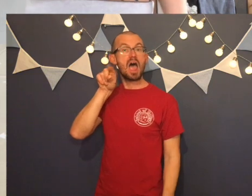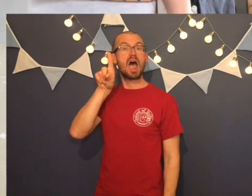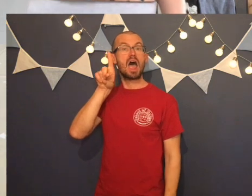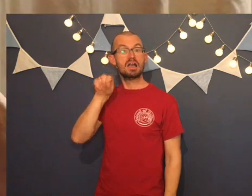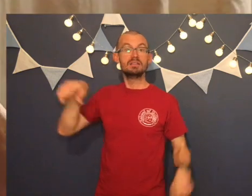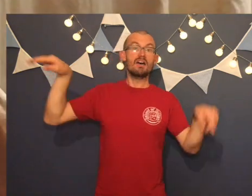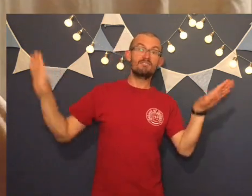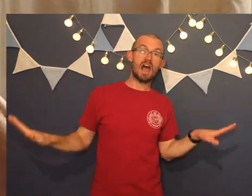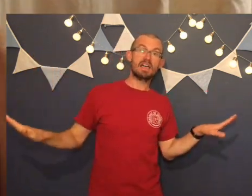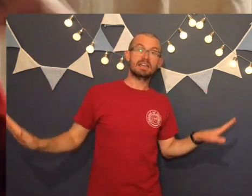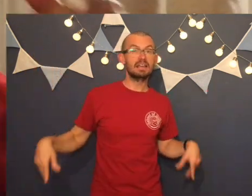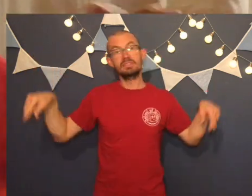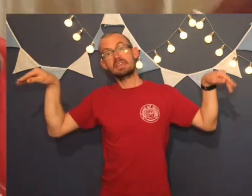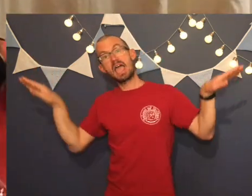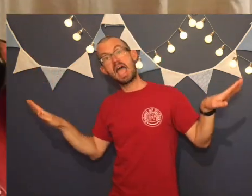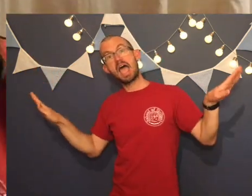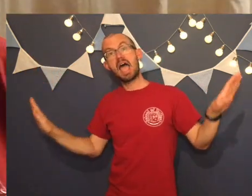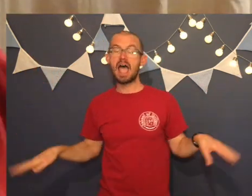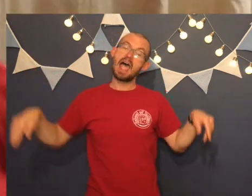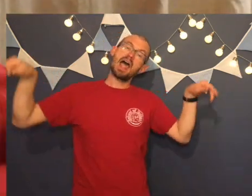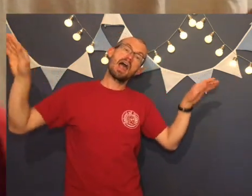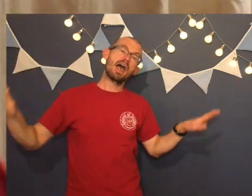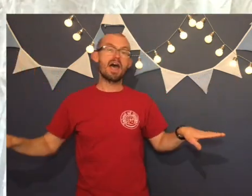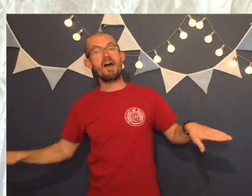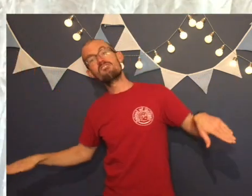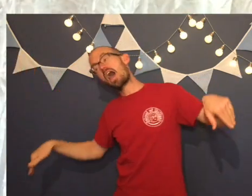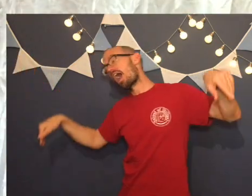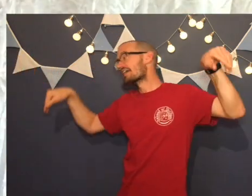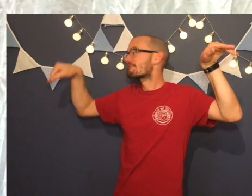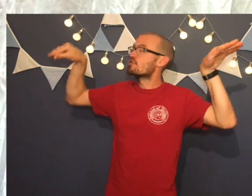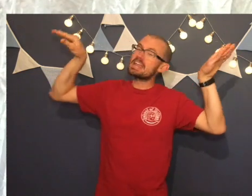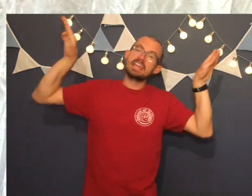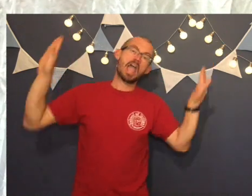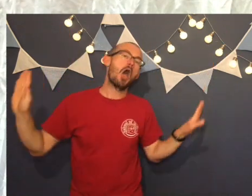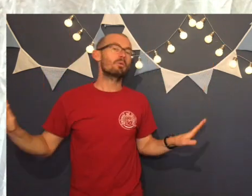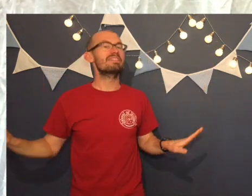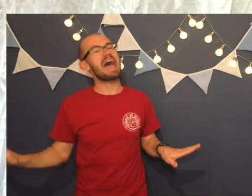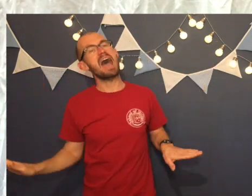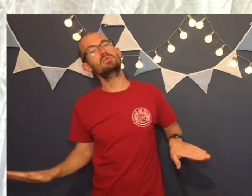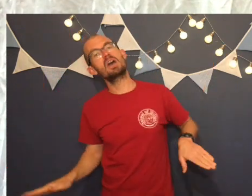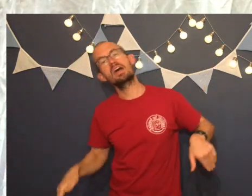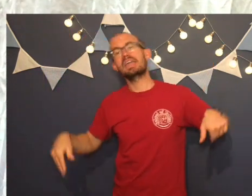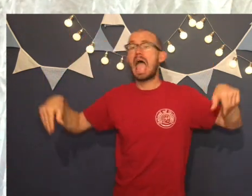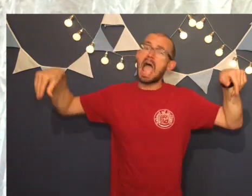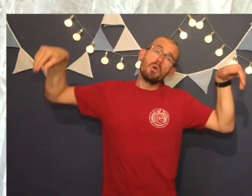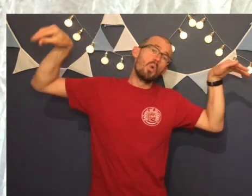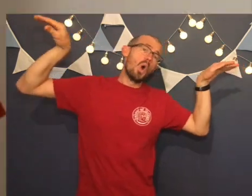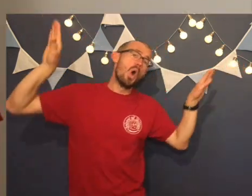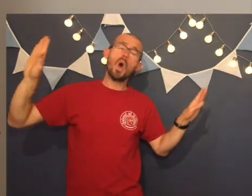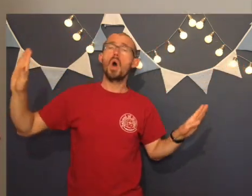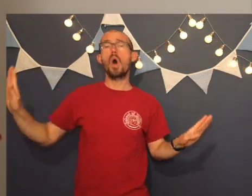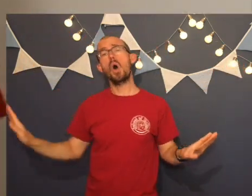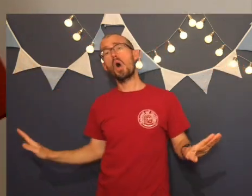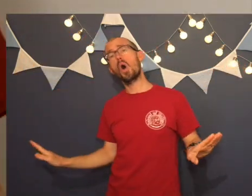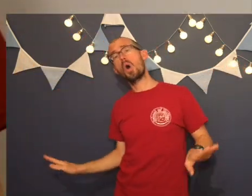Birds flying in the air, flying free without a care.